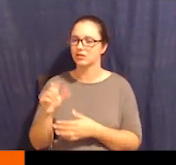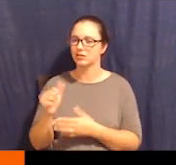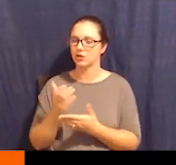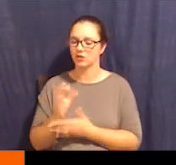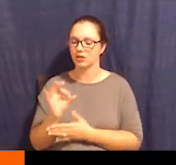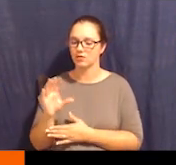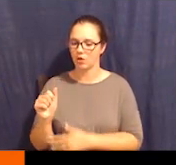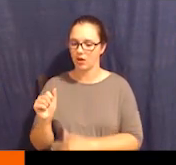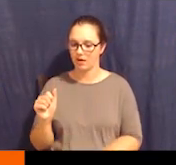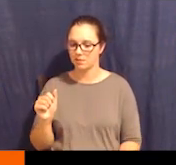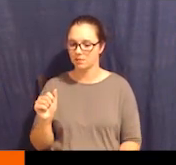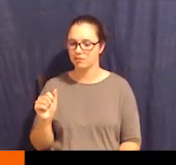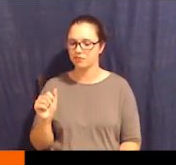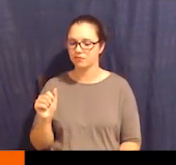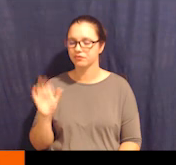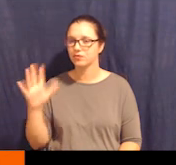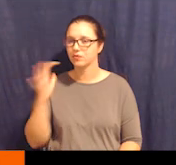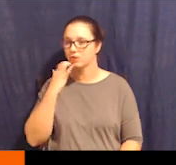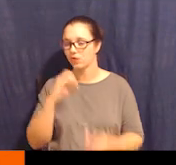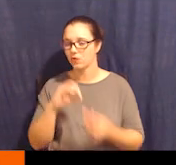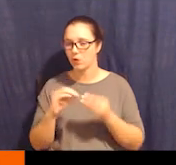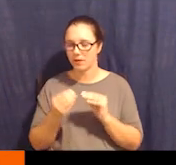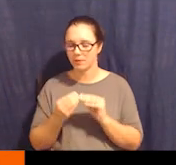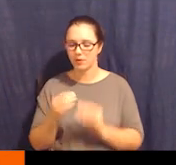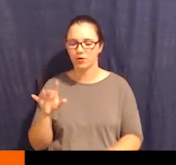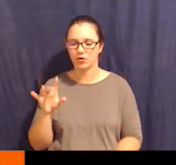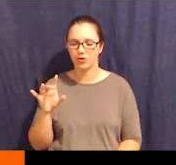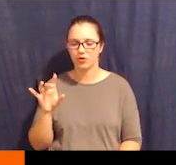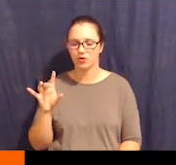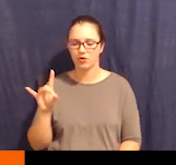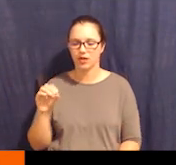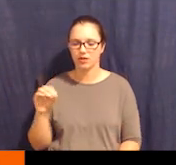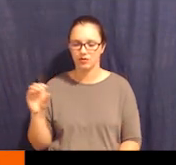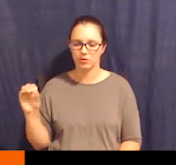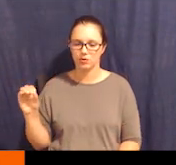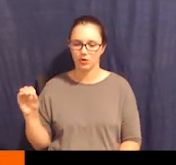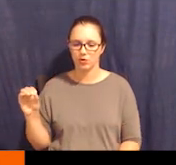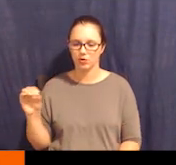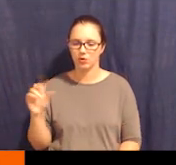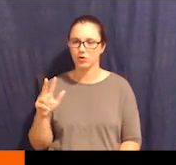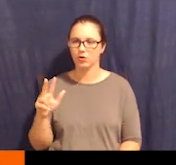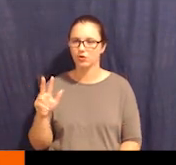800-342-0823.